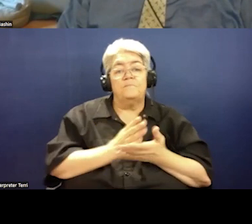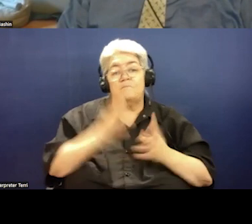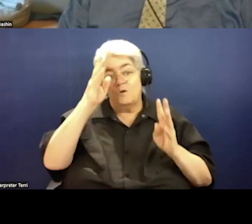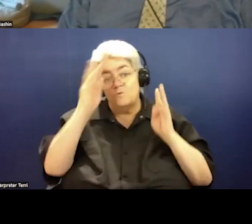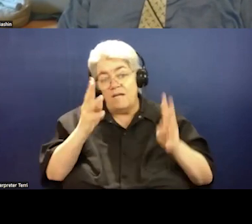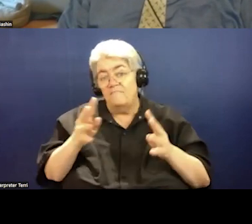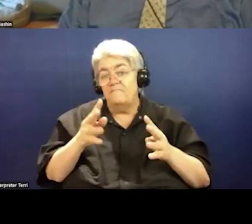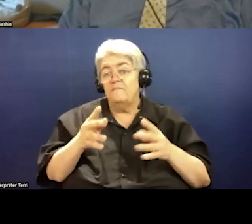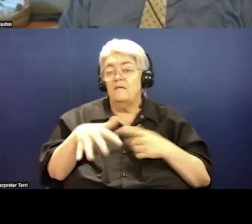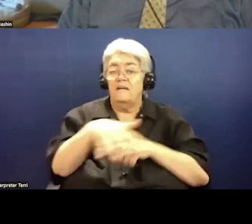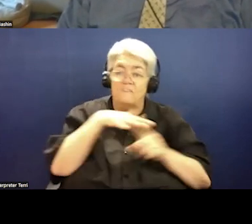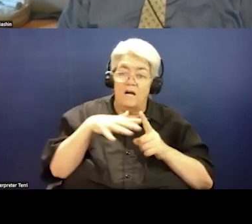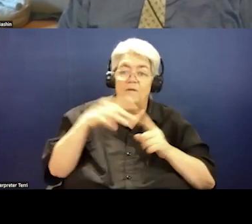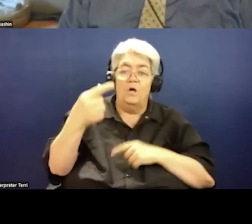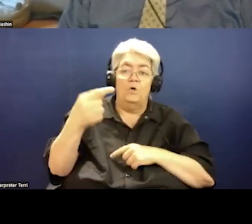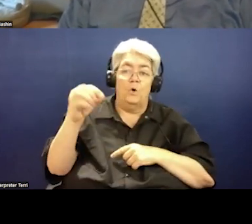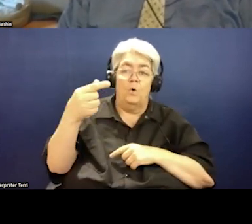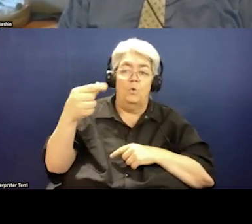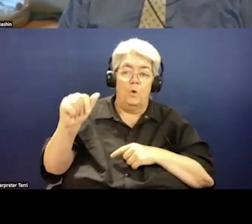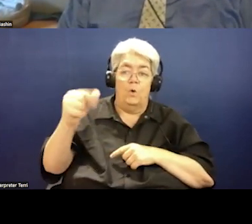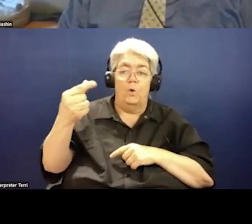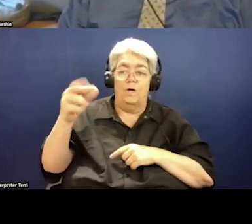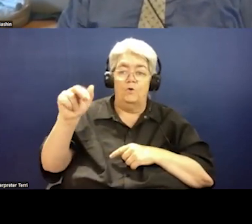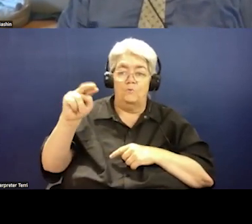-Go Grandparent is one, Uber, others.